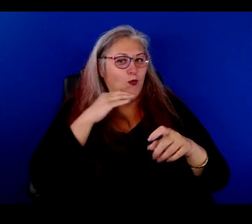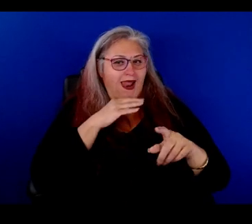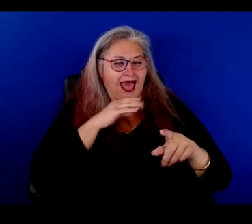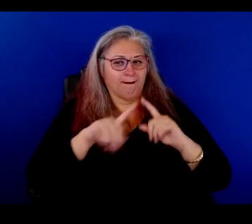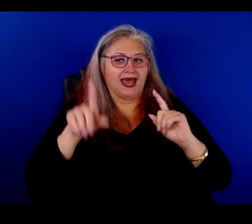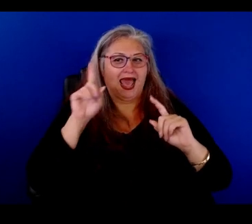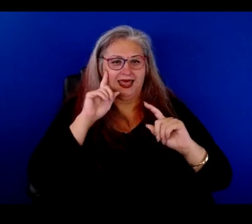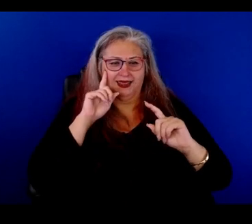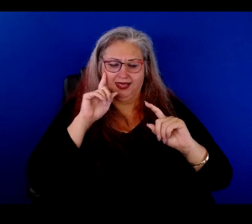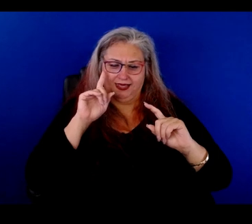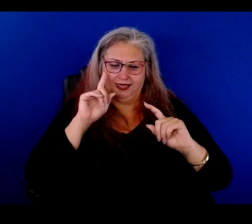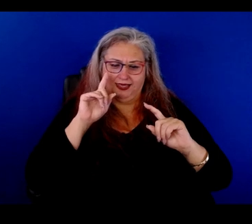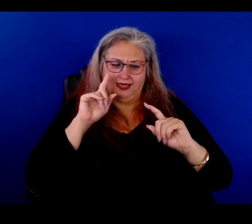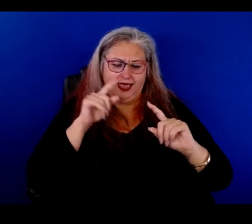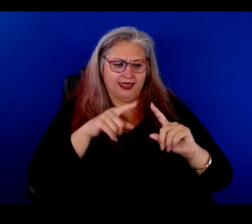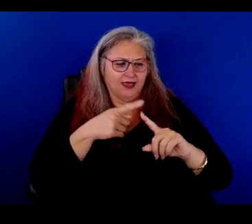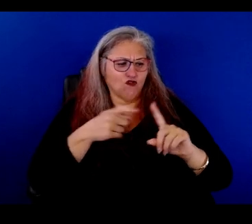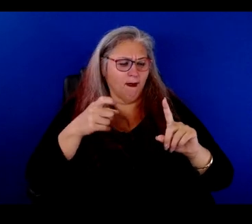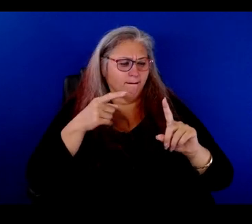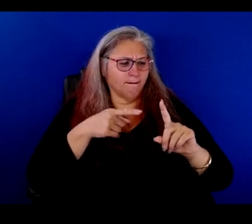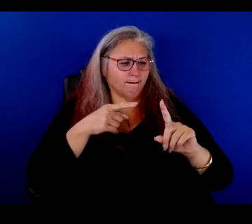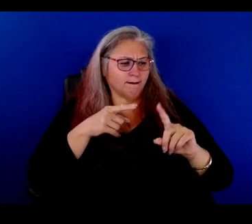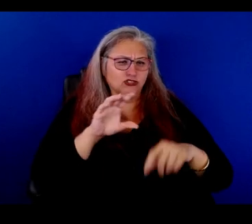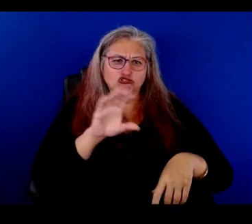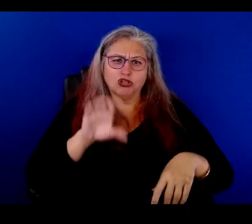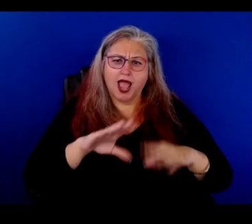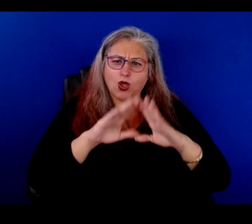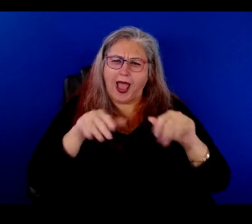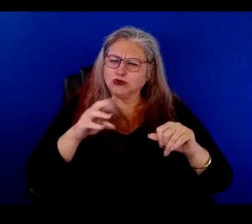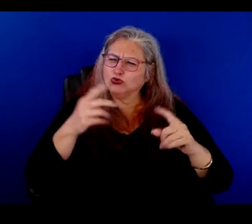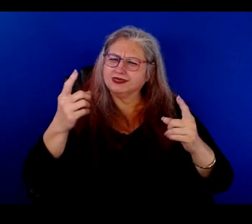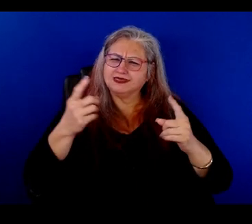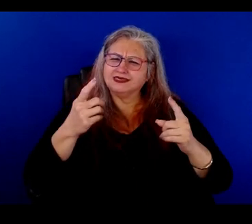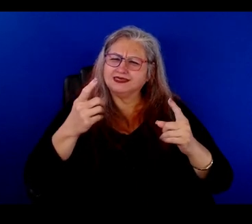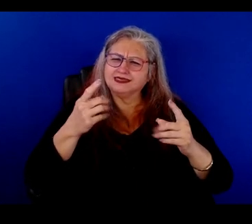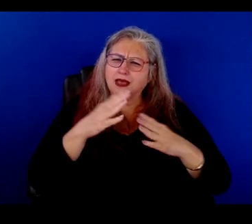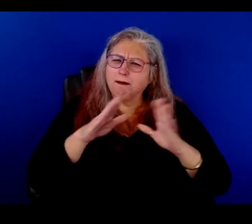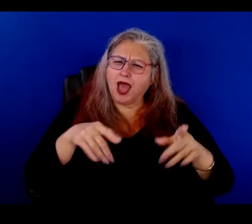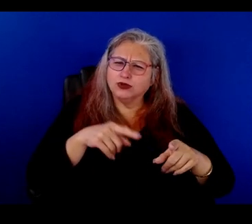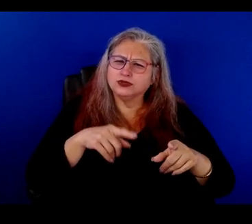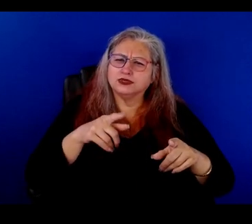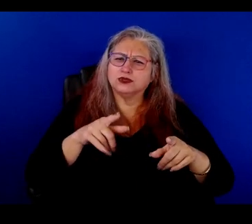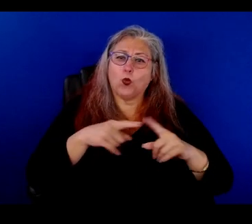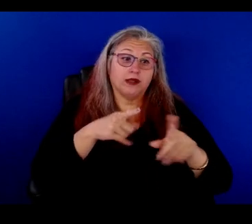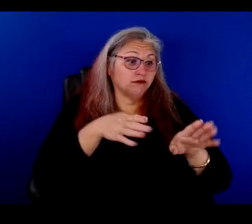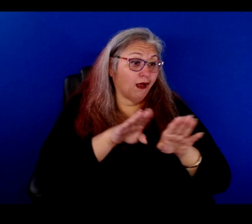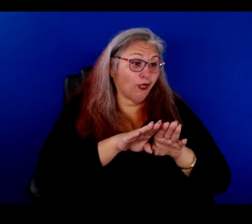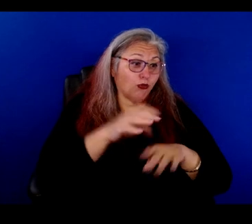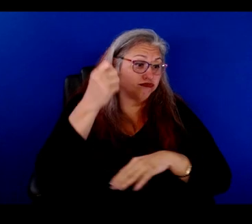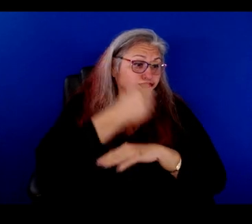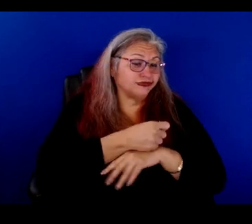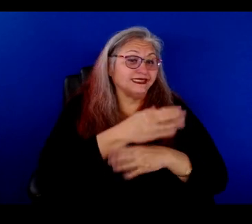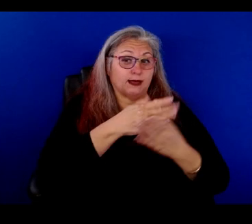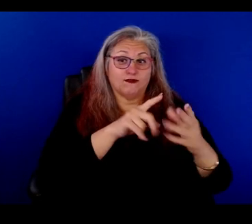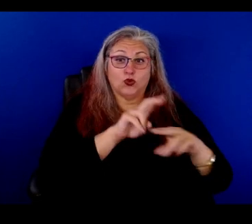I think, uh, they came from, from, uh, the Chicago house or somehow, uh, when that closed down some of those seats,